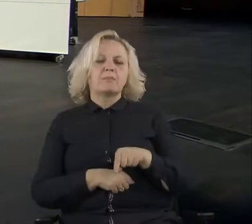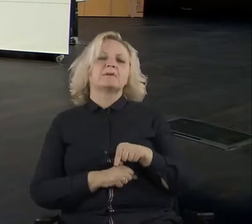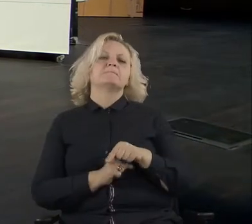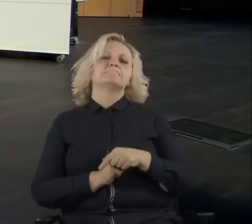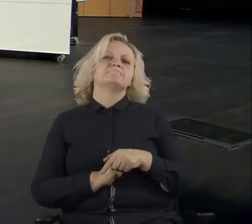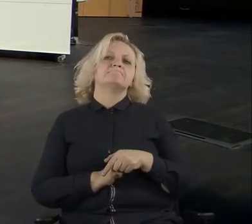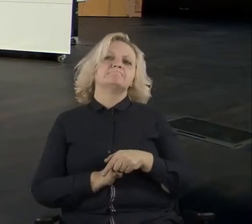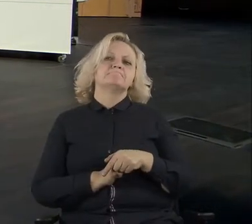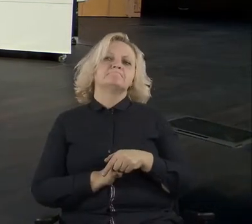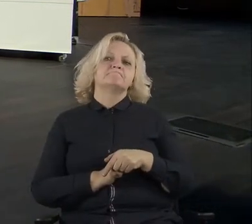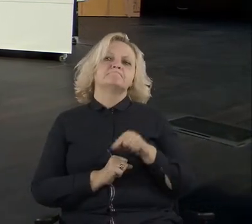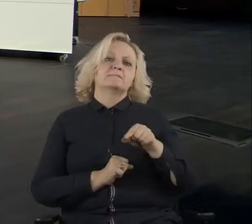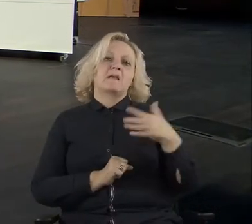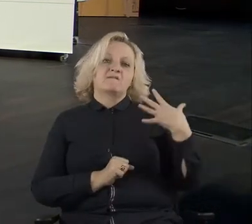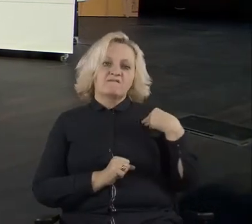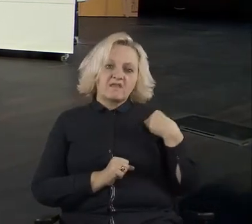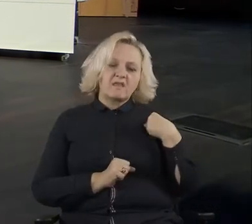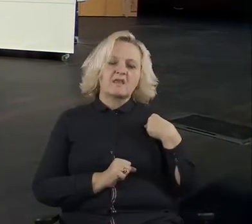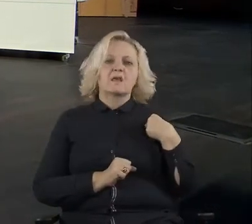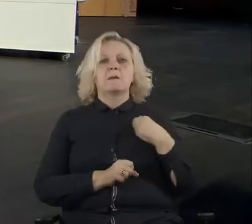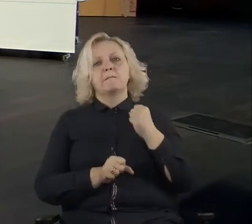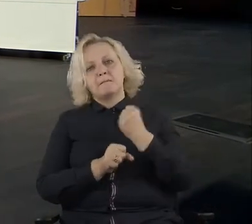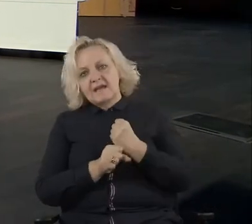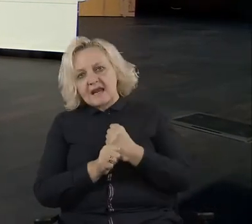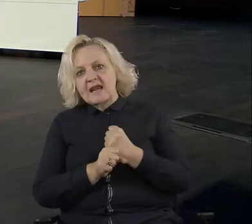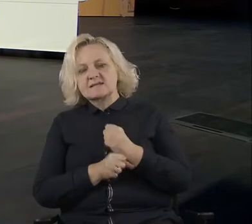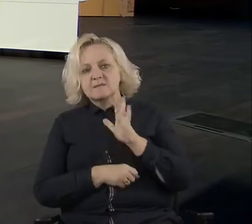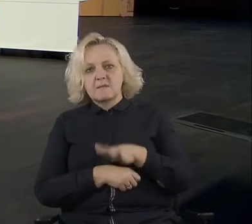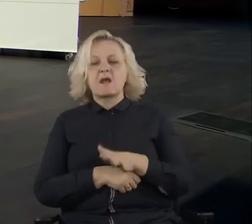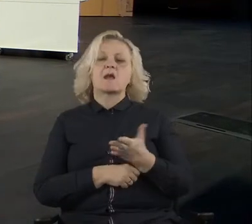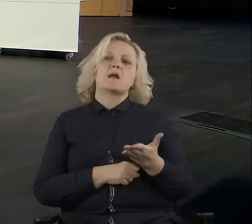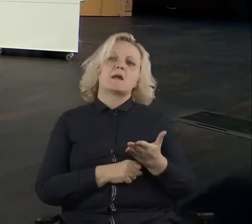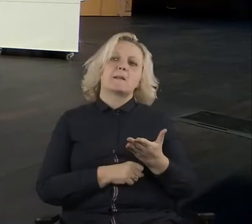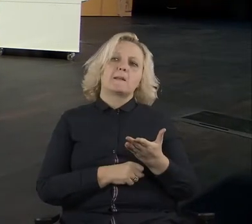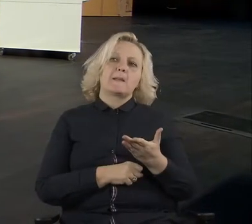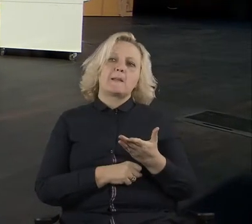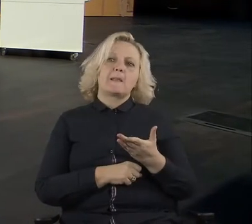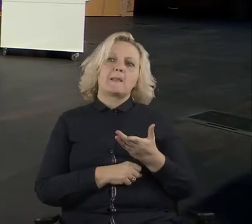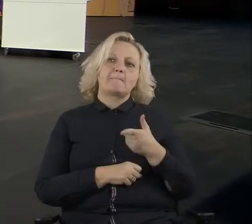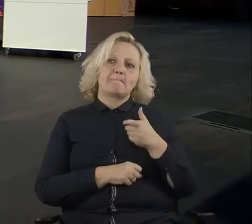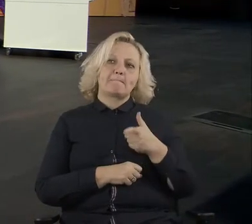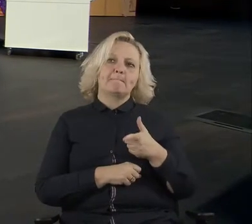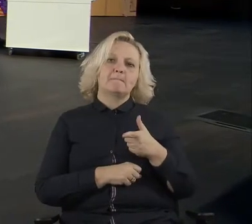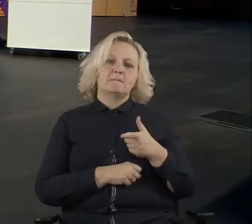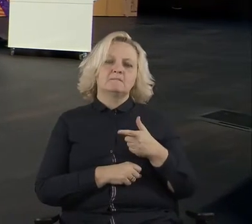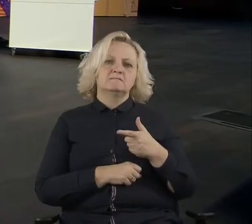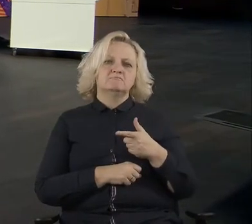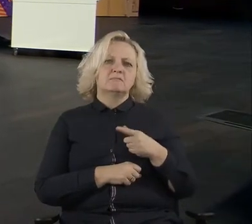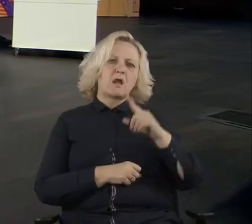uh, are the same. So, so there is a question about whether there was a change in the structure of the people voting.